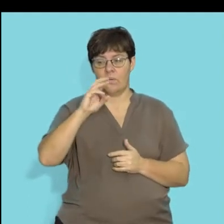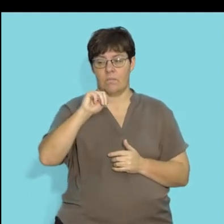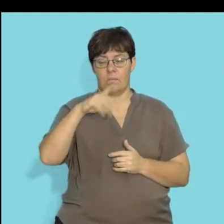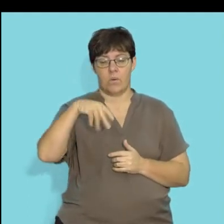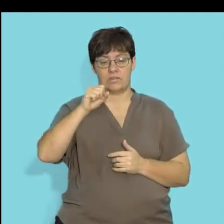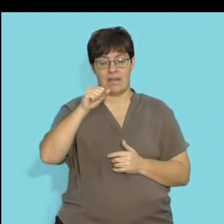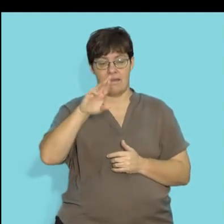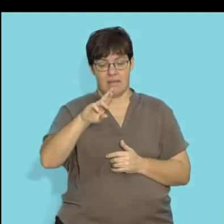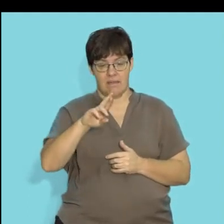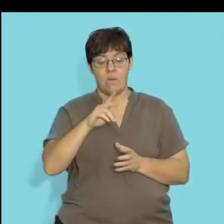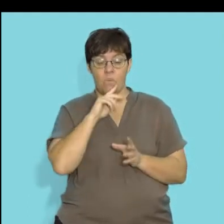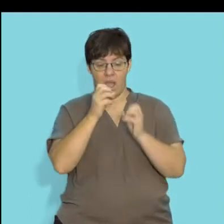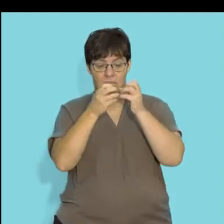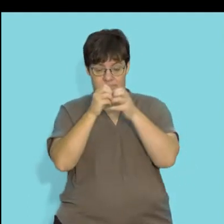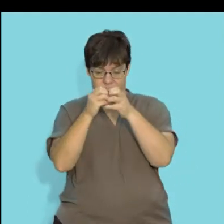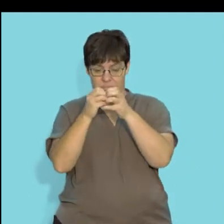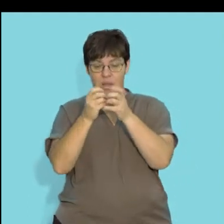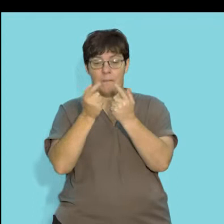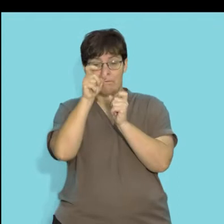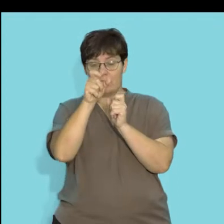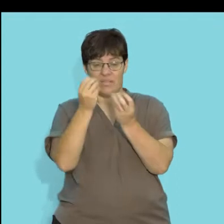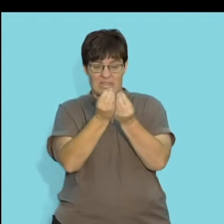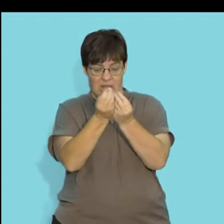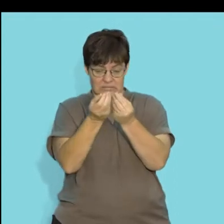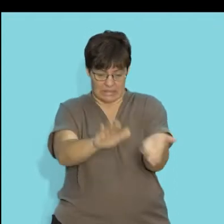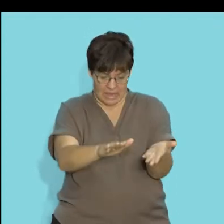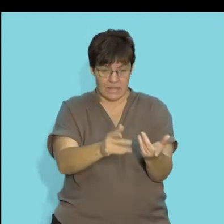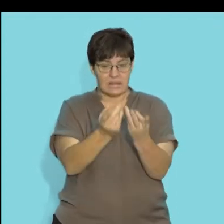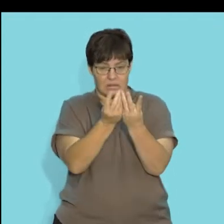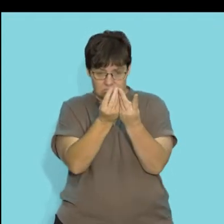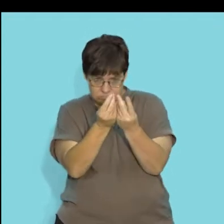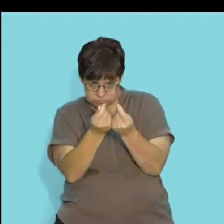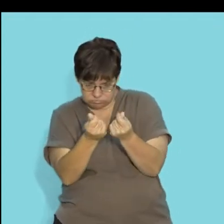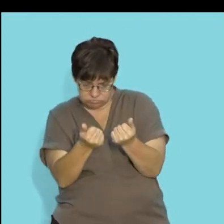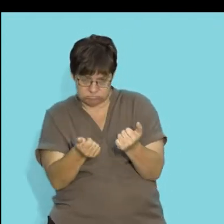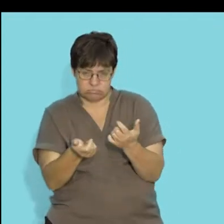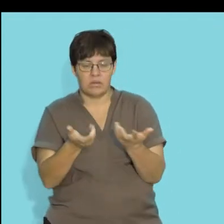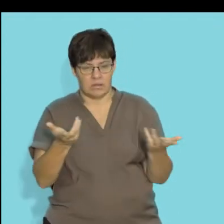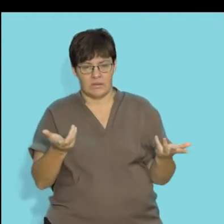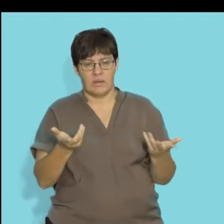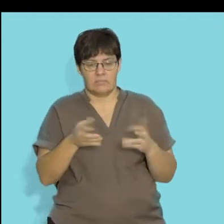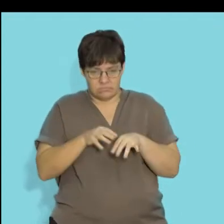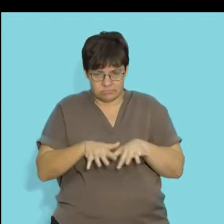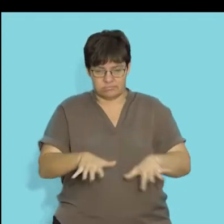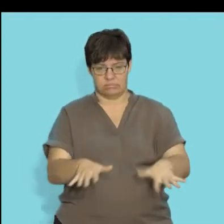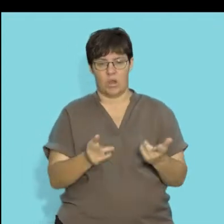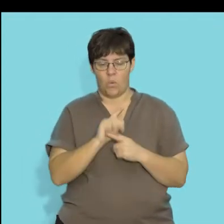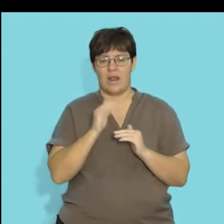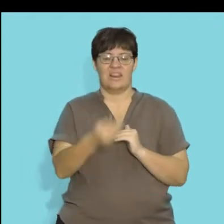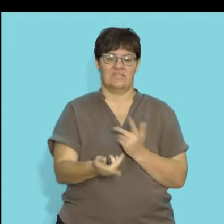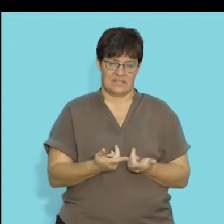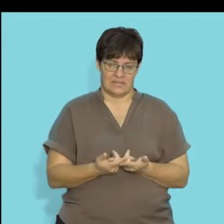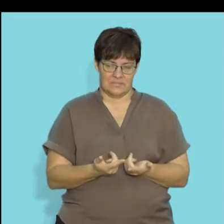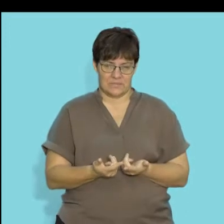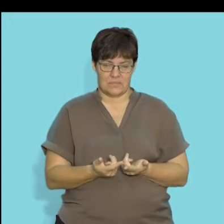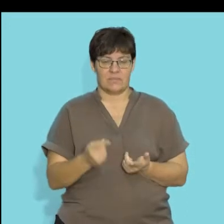And your decomposers are those that play a significant role in their environment in terms of the process of consuming what is